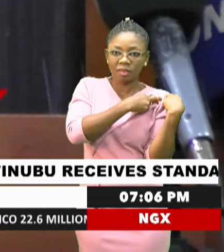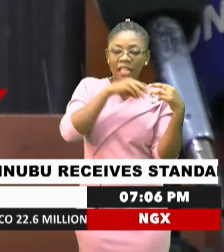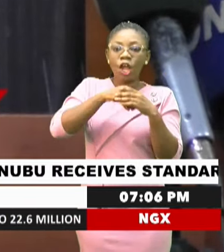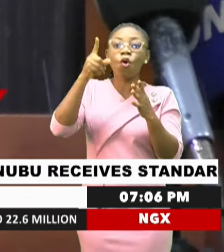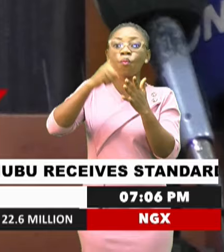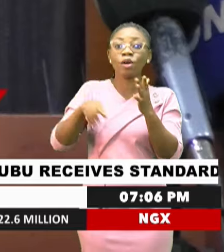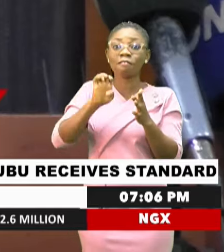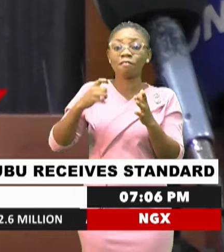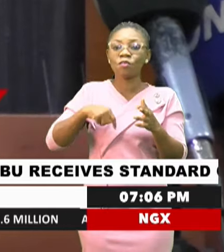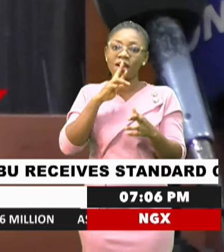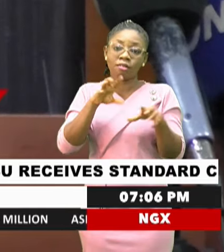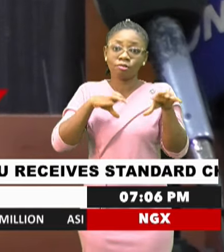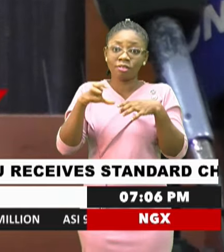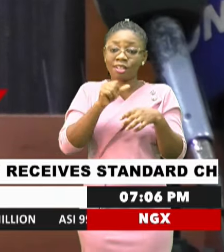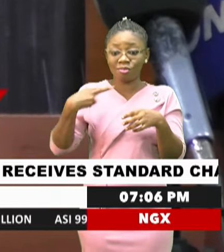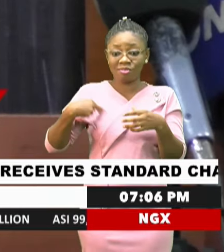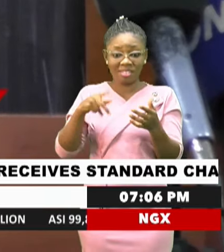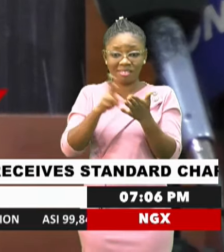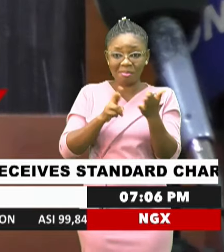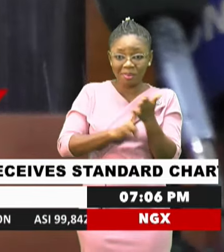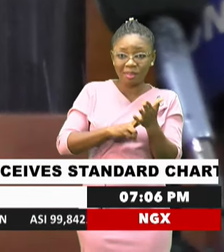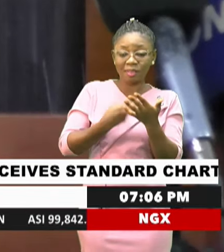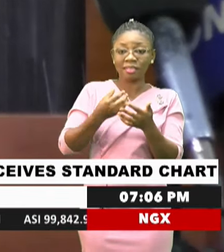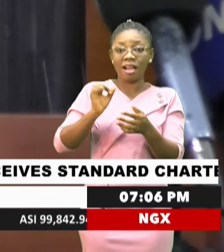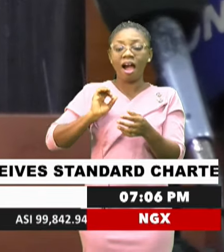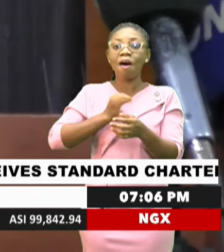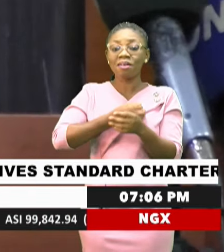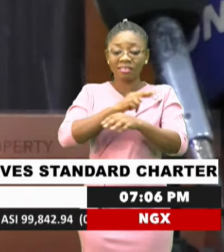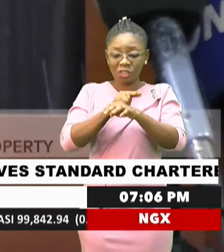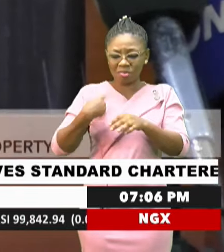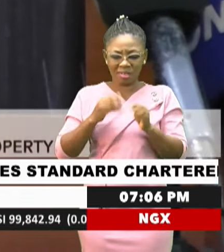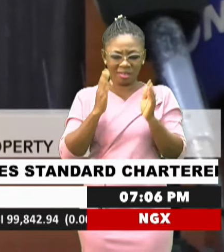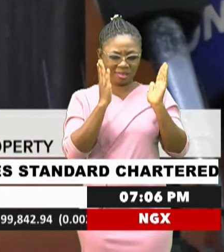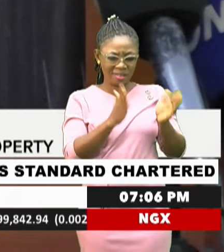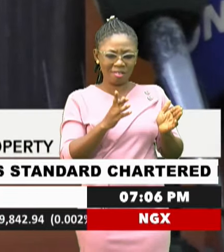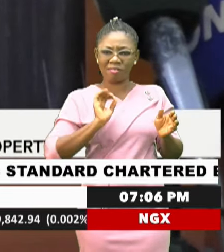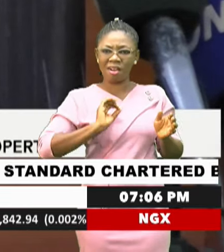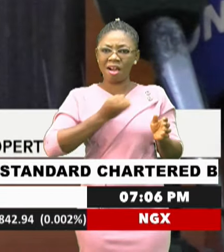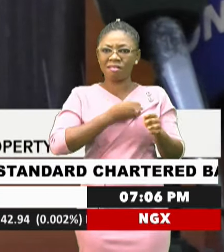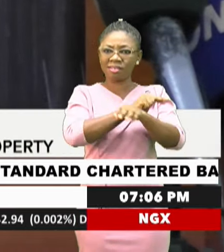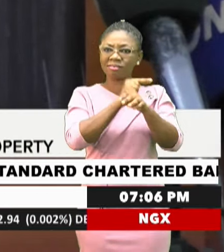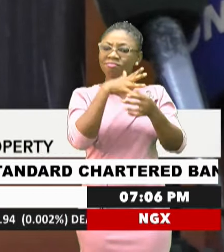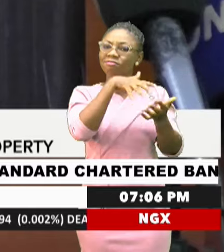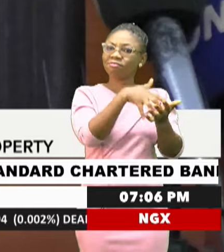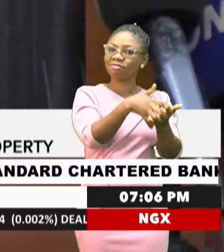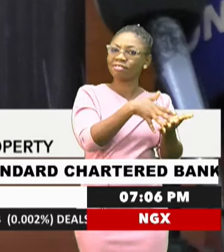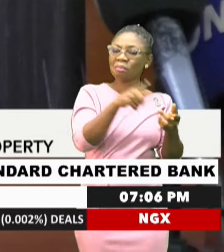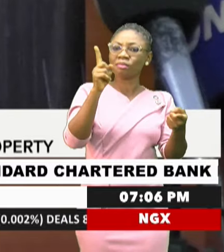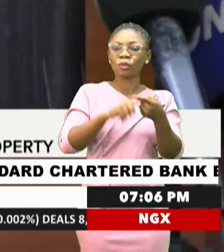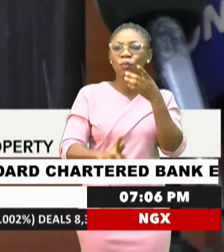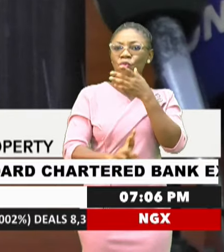whatever we are doing as we report our nation, we leave our nation vulnerable to the risk